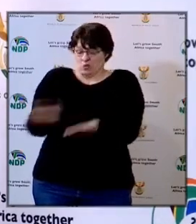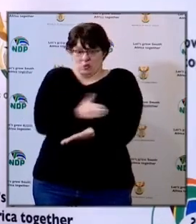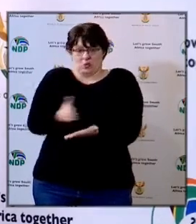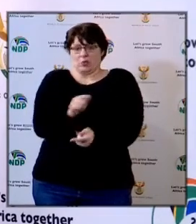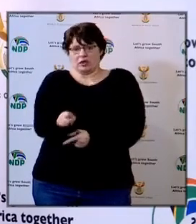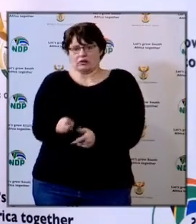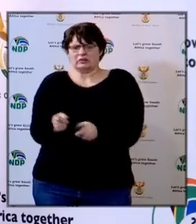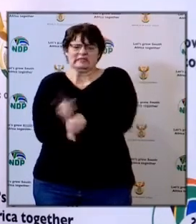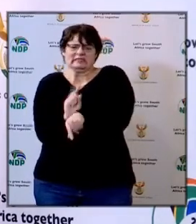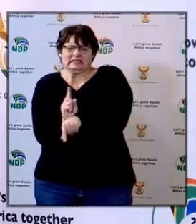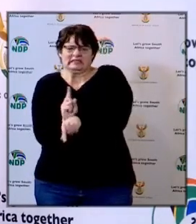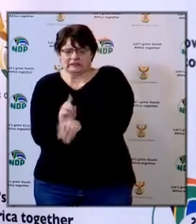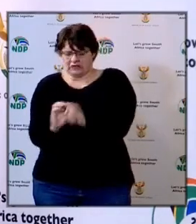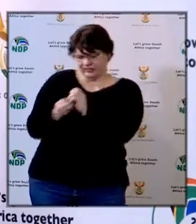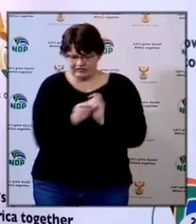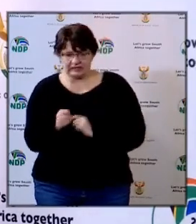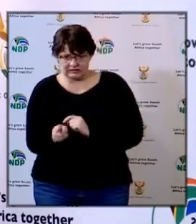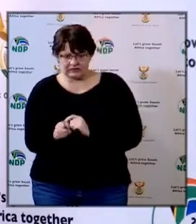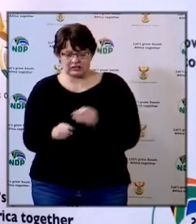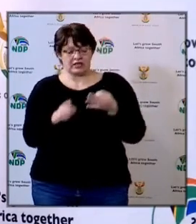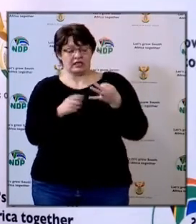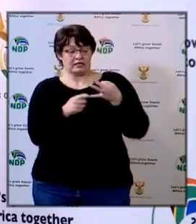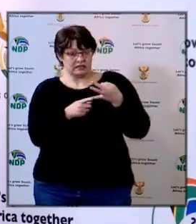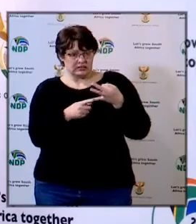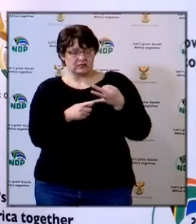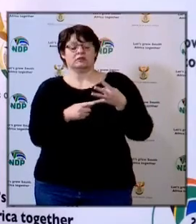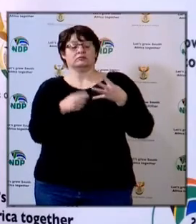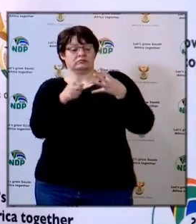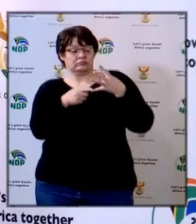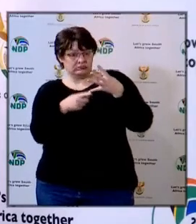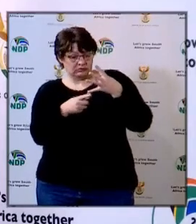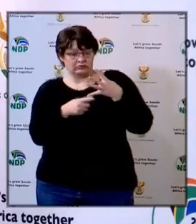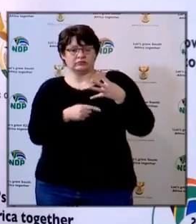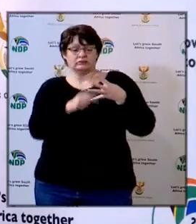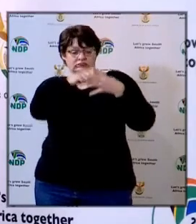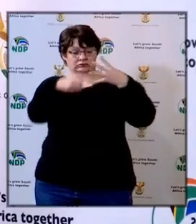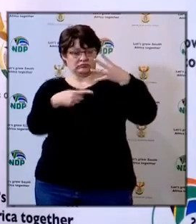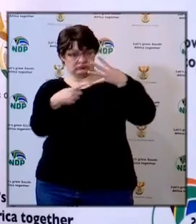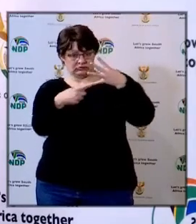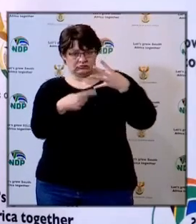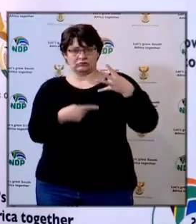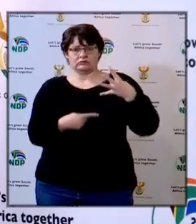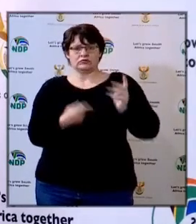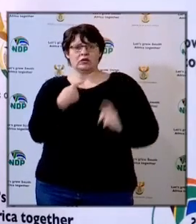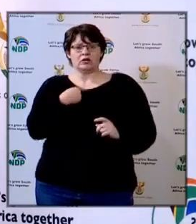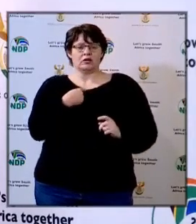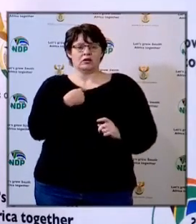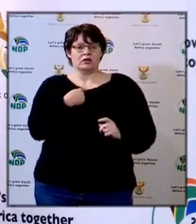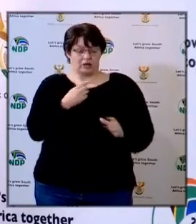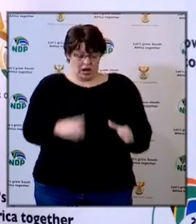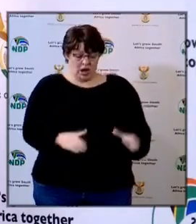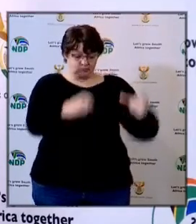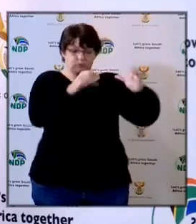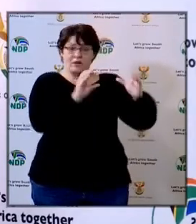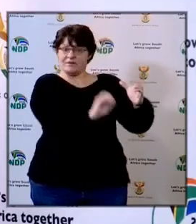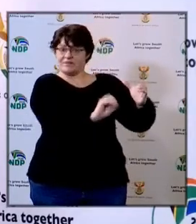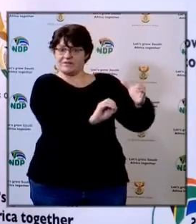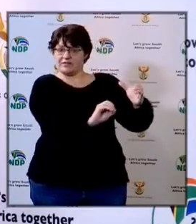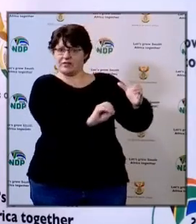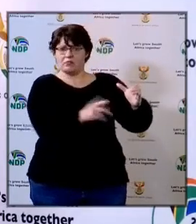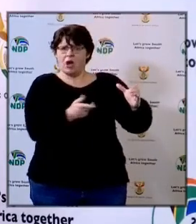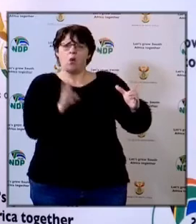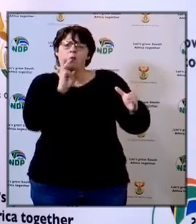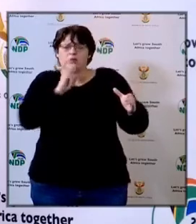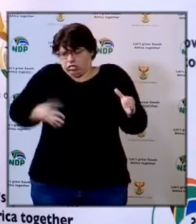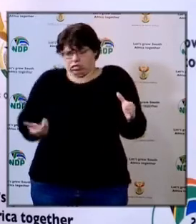Lastly, lastly, as I indicated earlier, to go to those schools that have got tanks but no water and